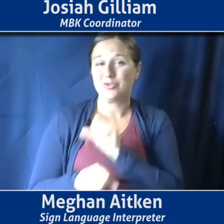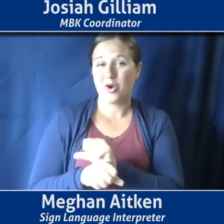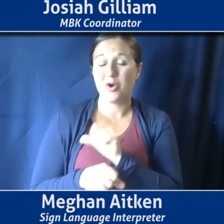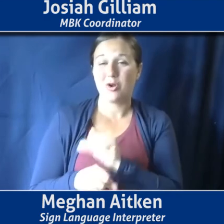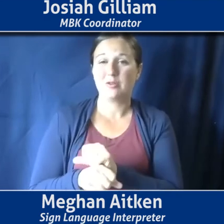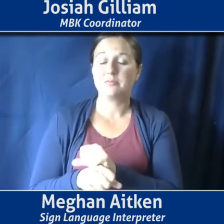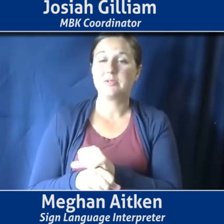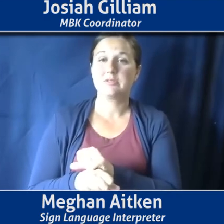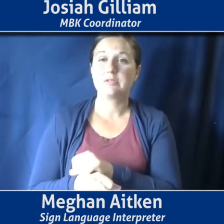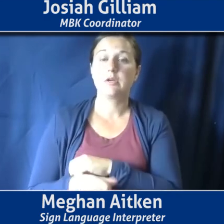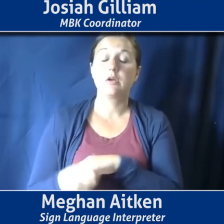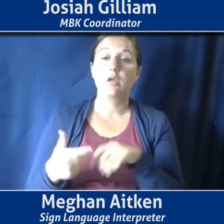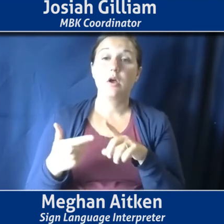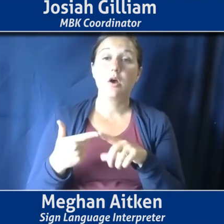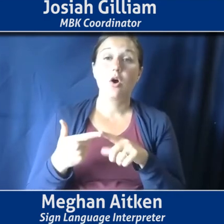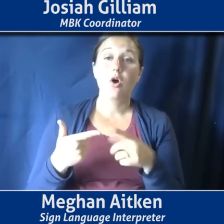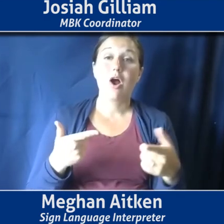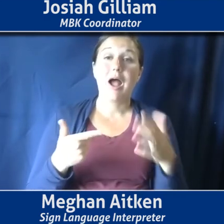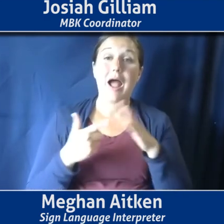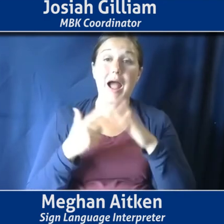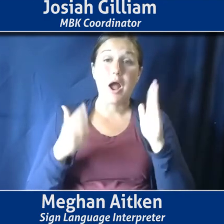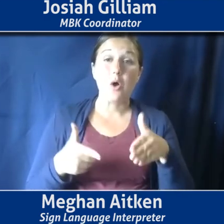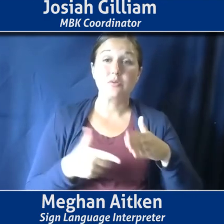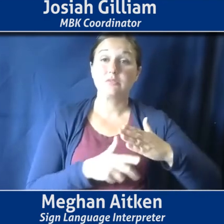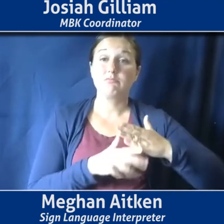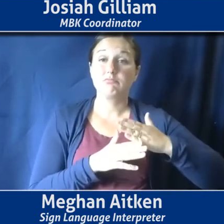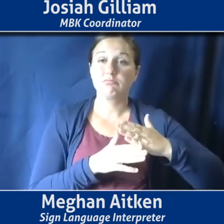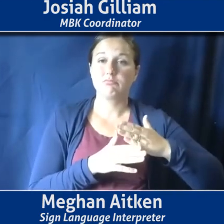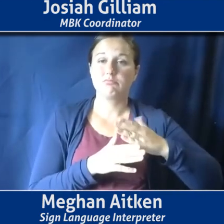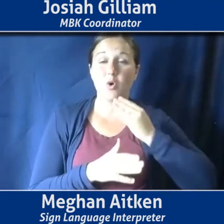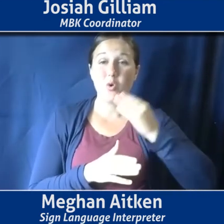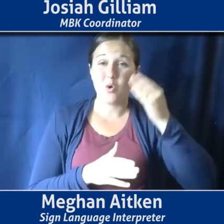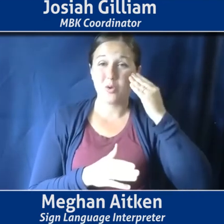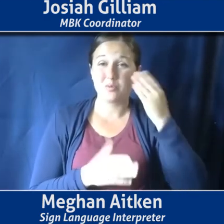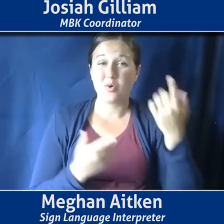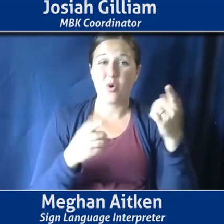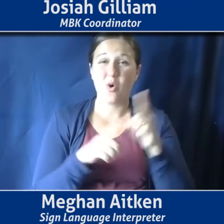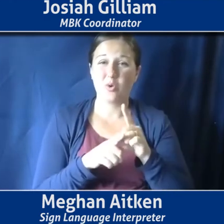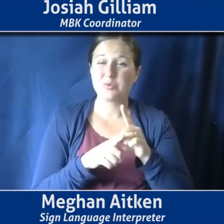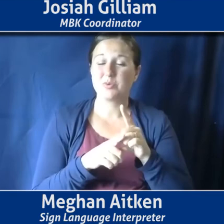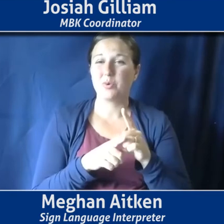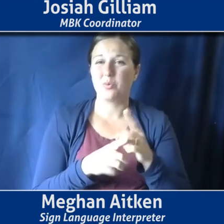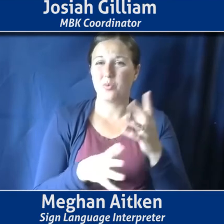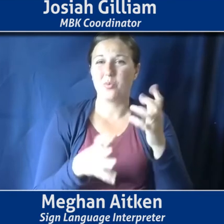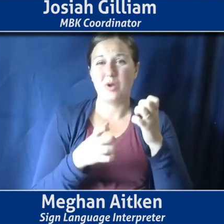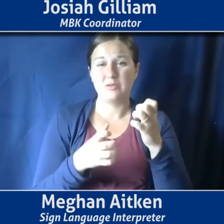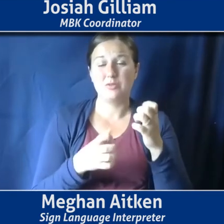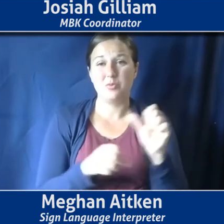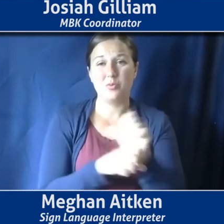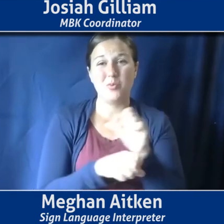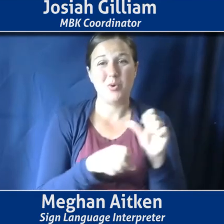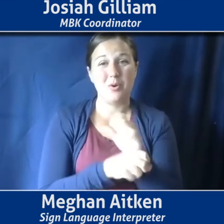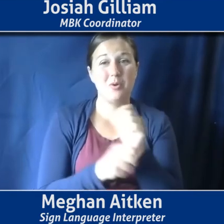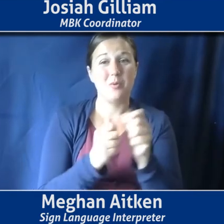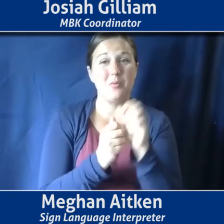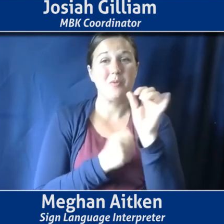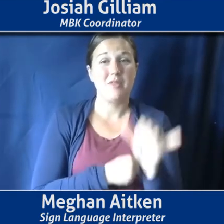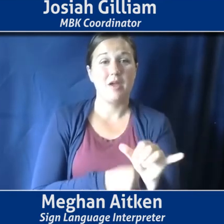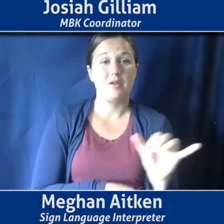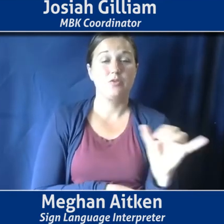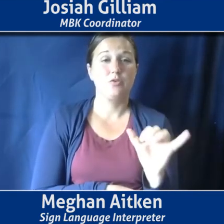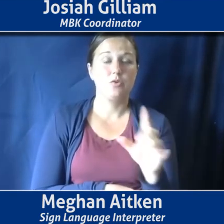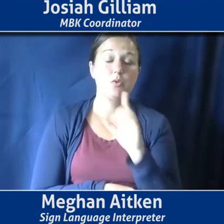also really want to work on because we know those are two of the most important things that people need. We, uh, we need to, uh, provide